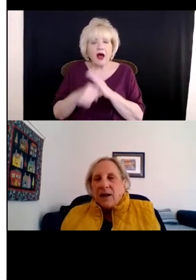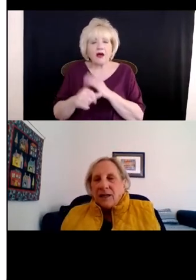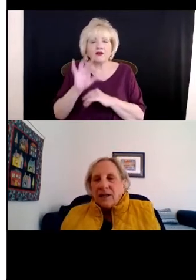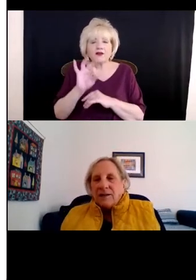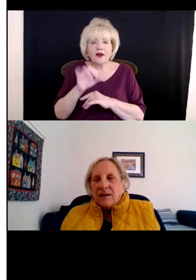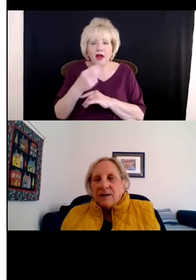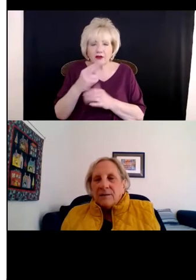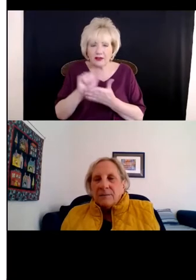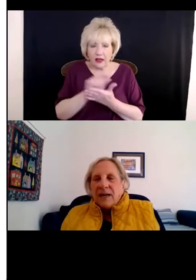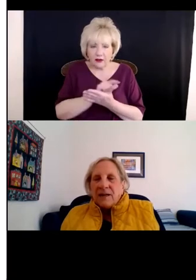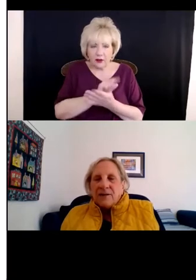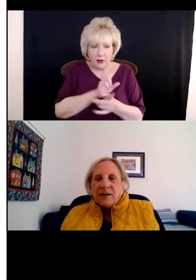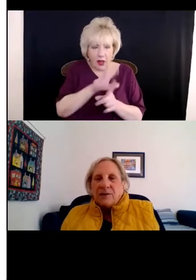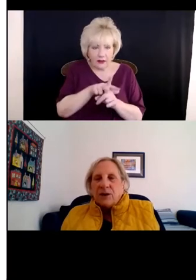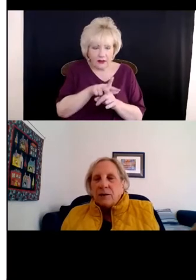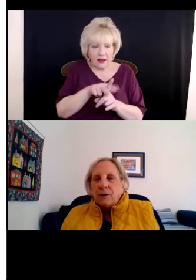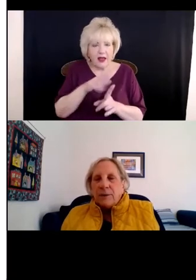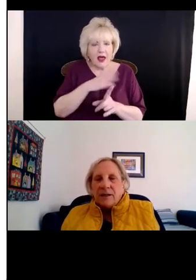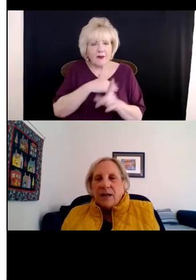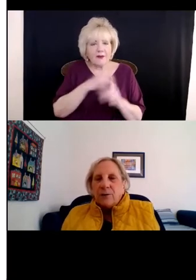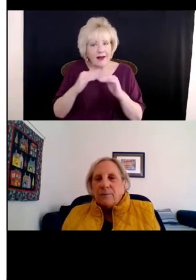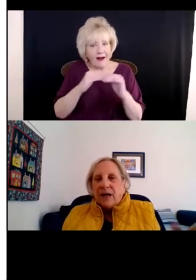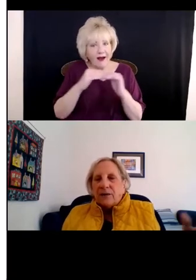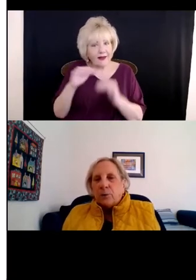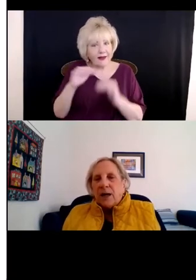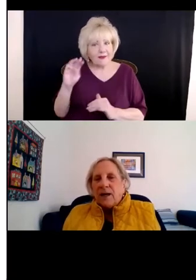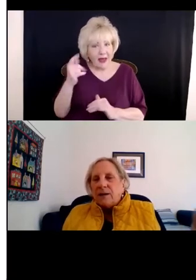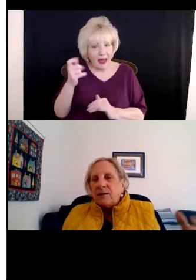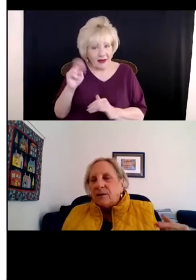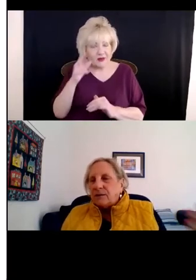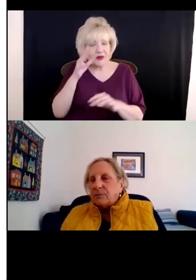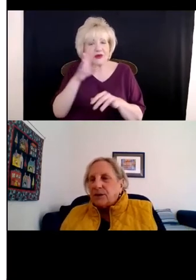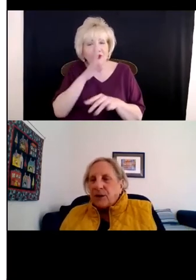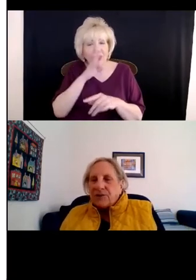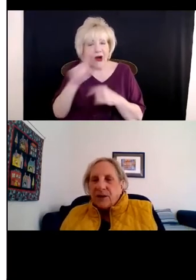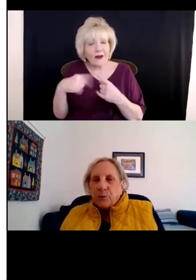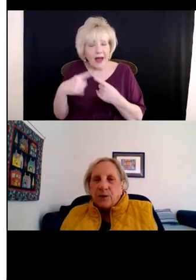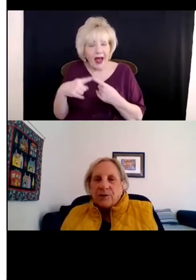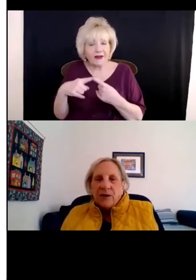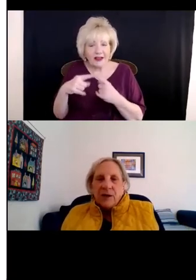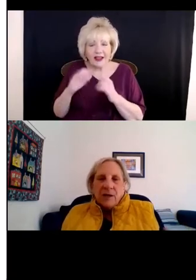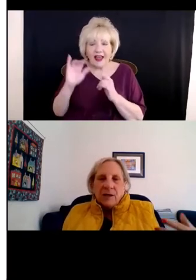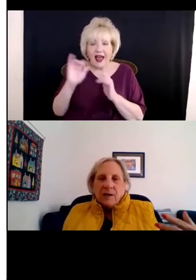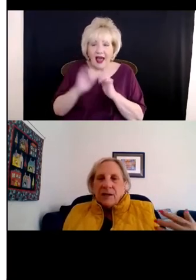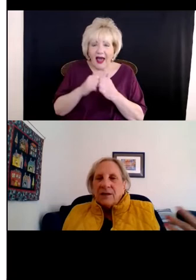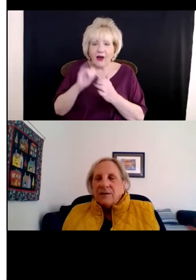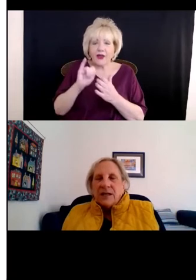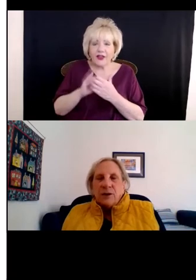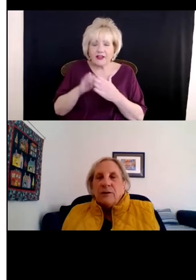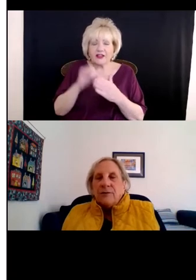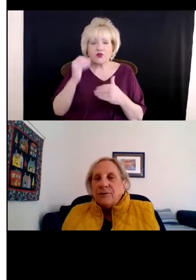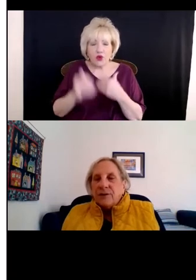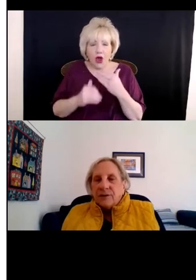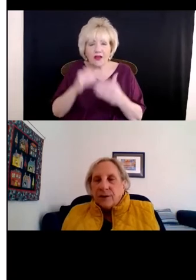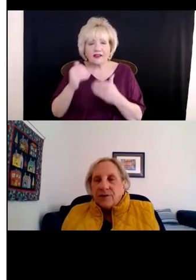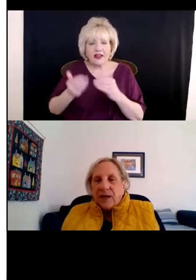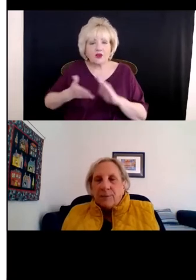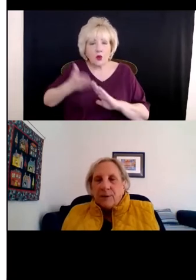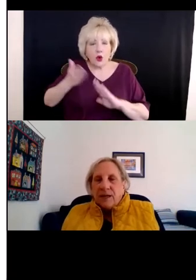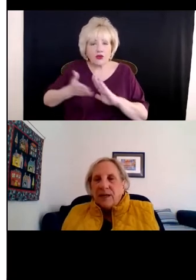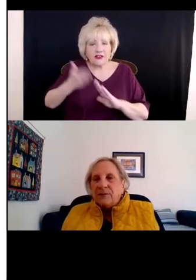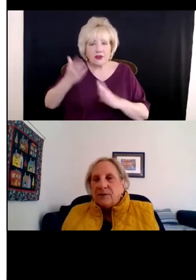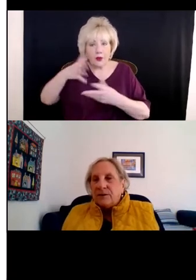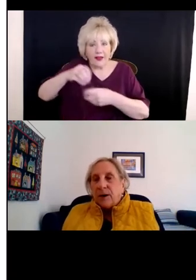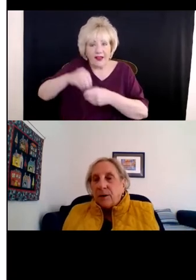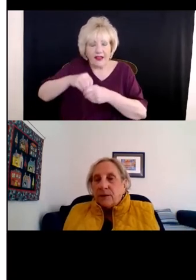My colleague, Megan, is going to talk a little bit later about the way this process works in universities, for